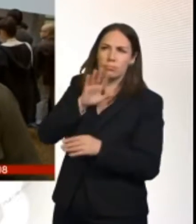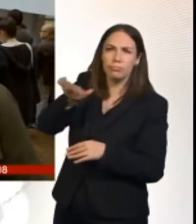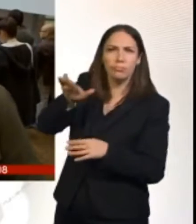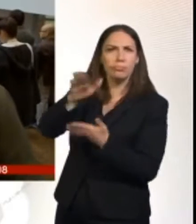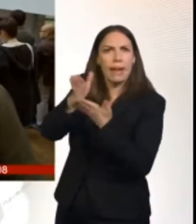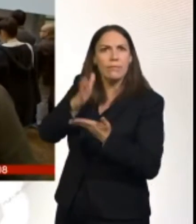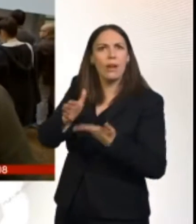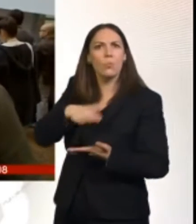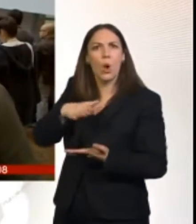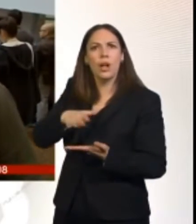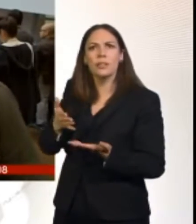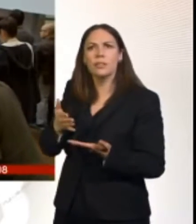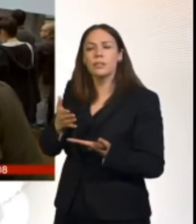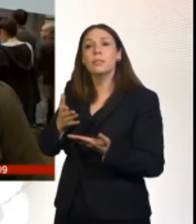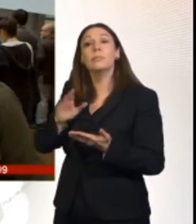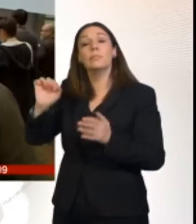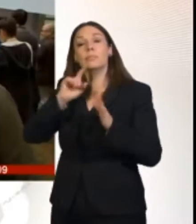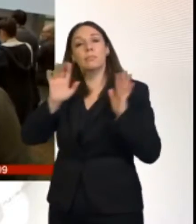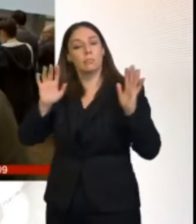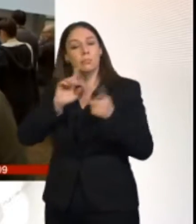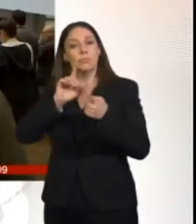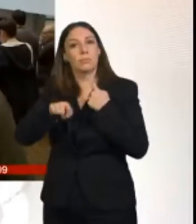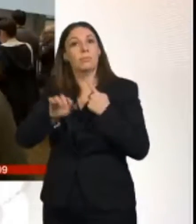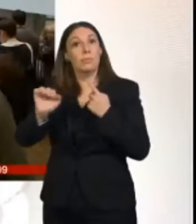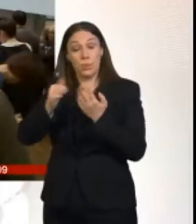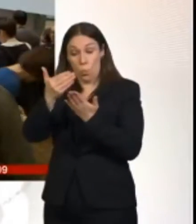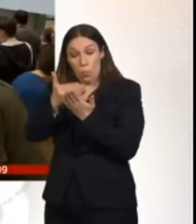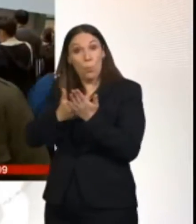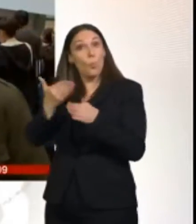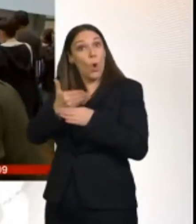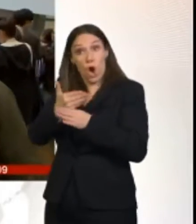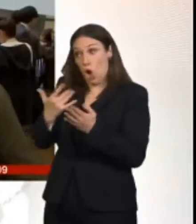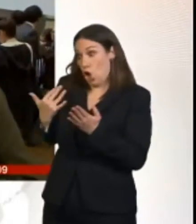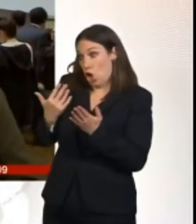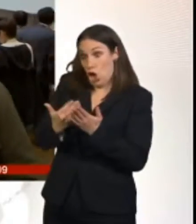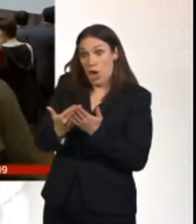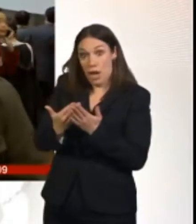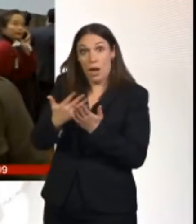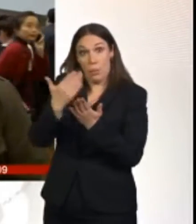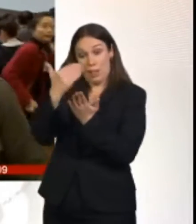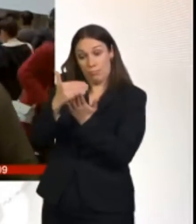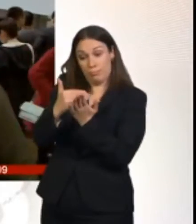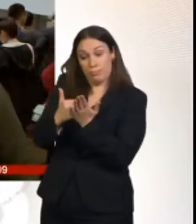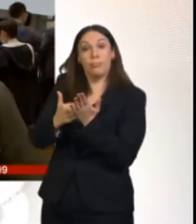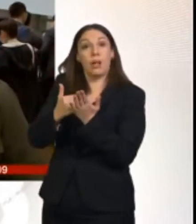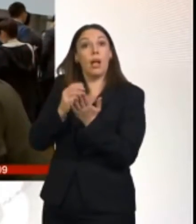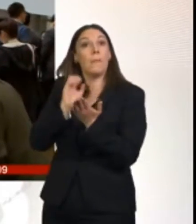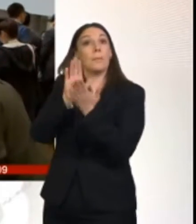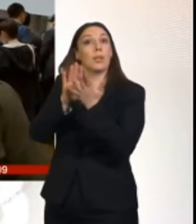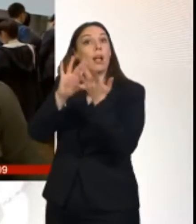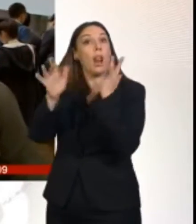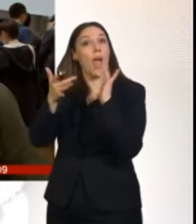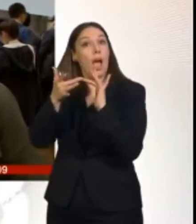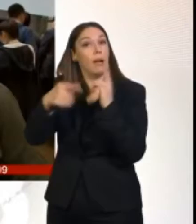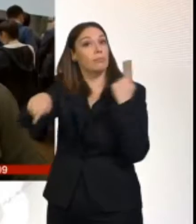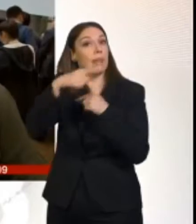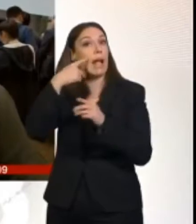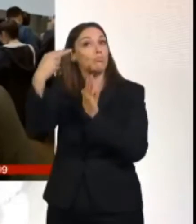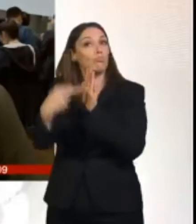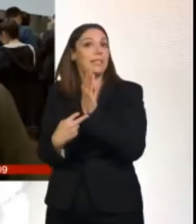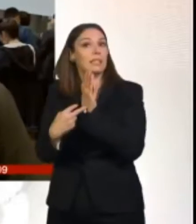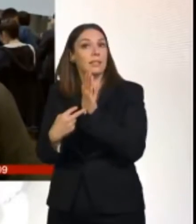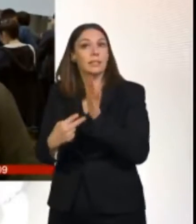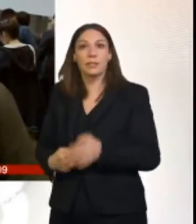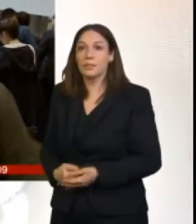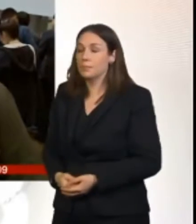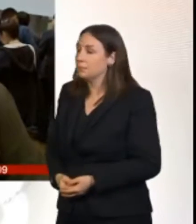the work he's done will be put online for others to review. That is now the key question in this whole sensational